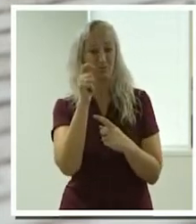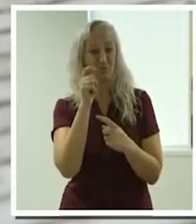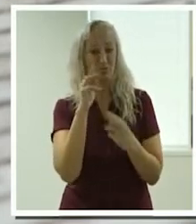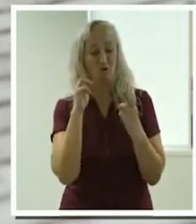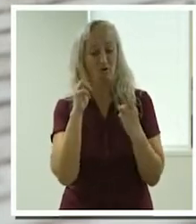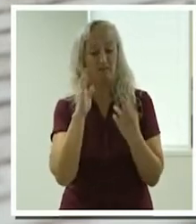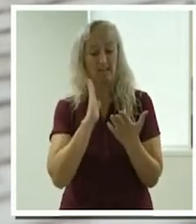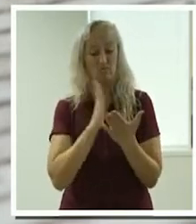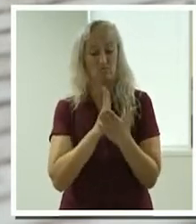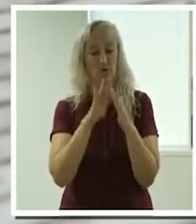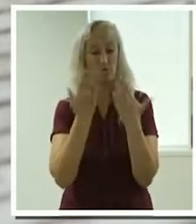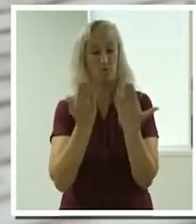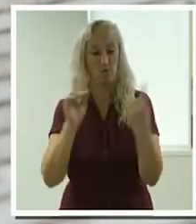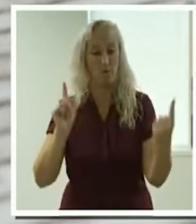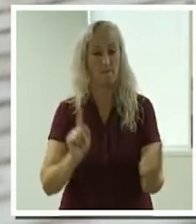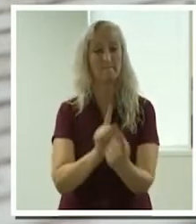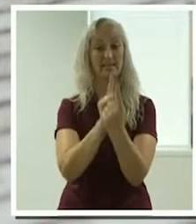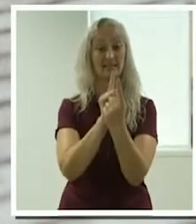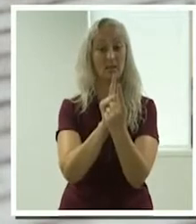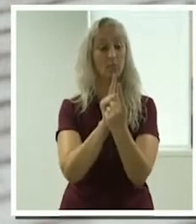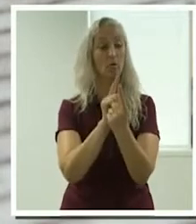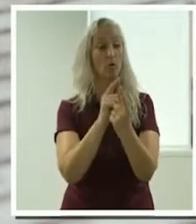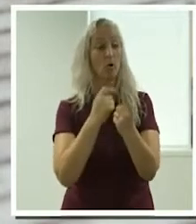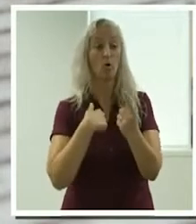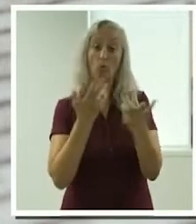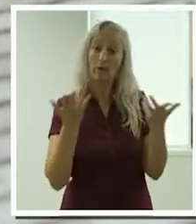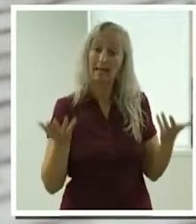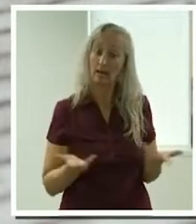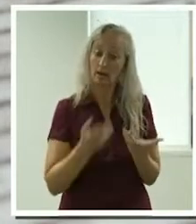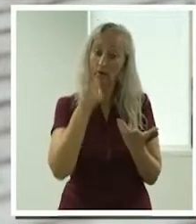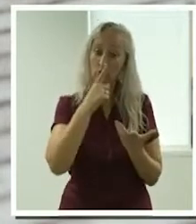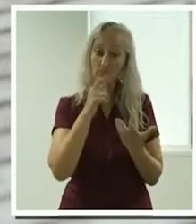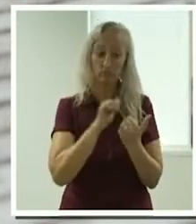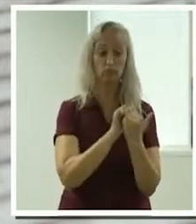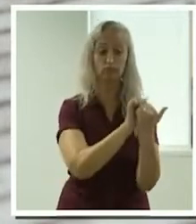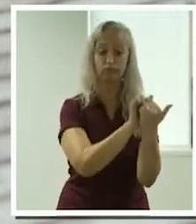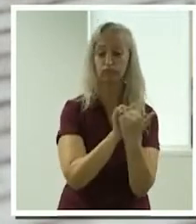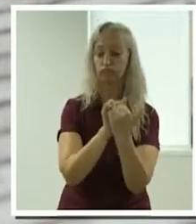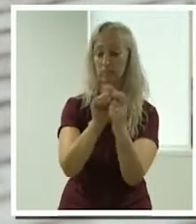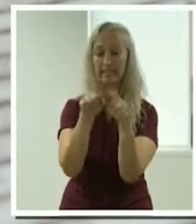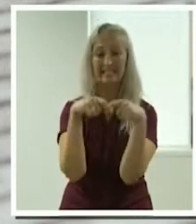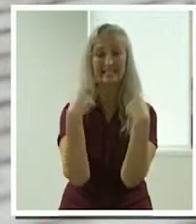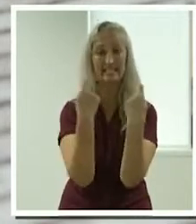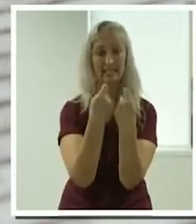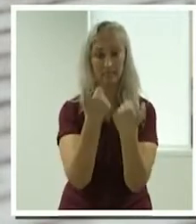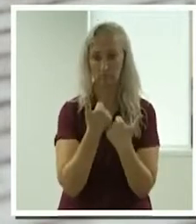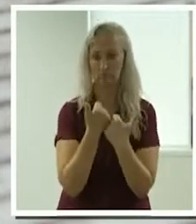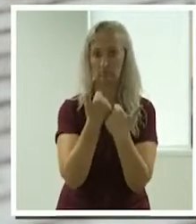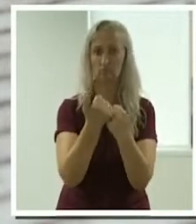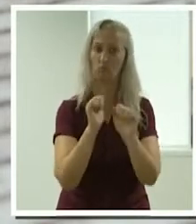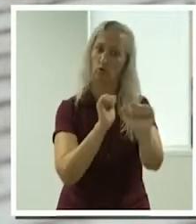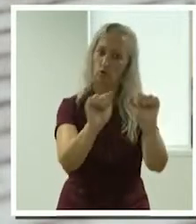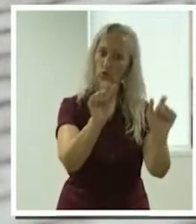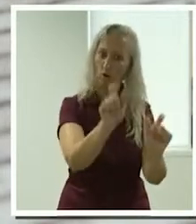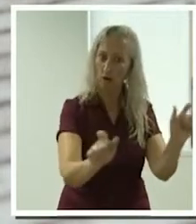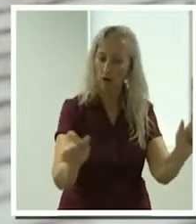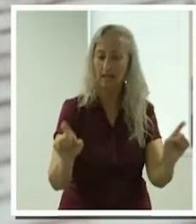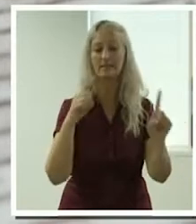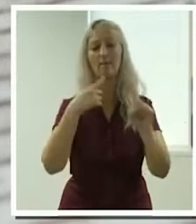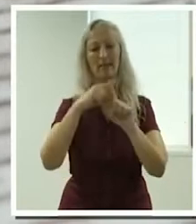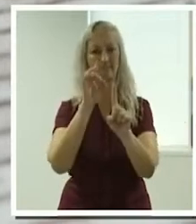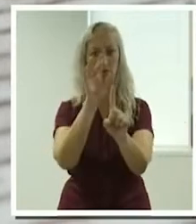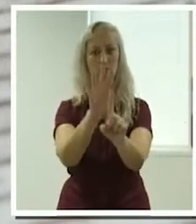often work in teams, something we really encourage as a way of improving outcomes to your clients and also improving outcomes to yourselves.